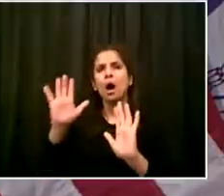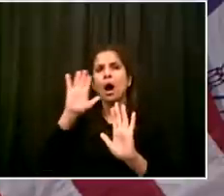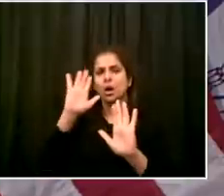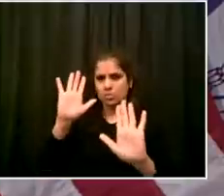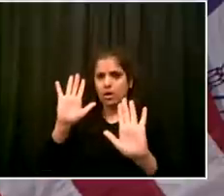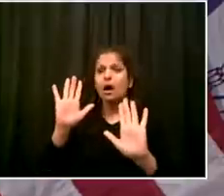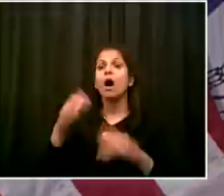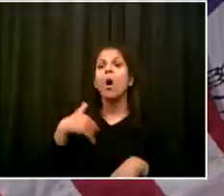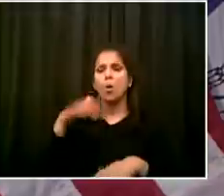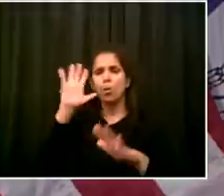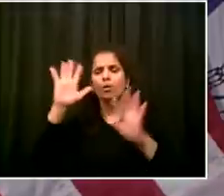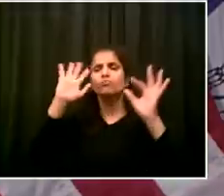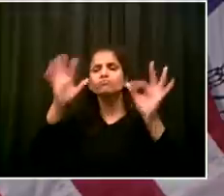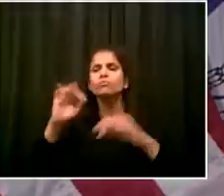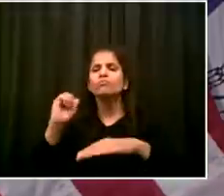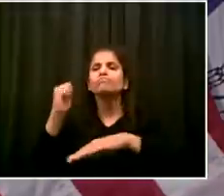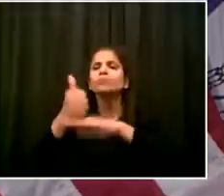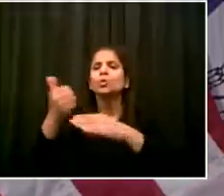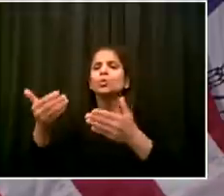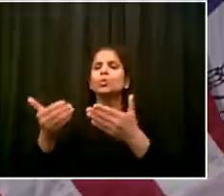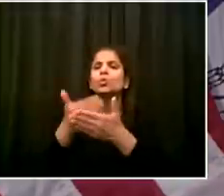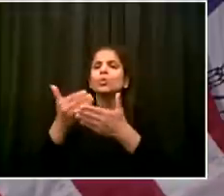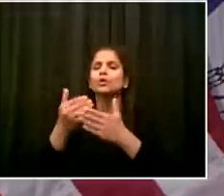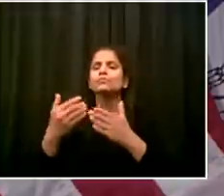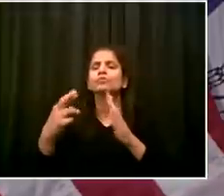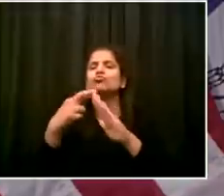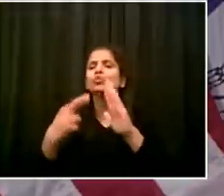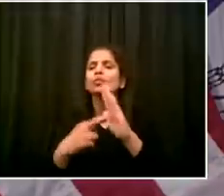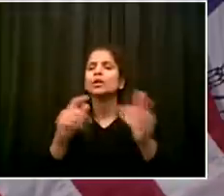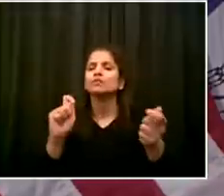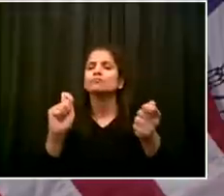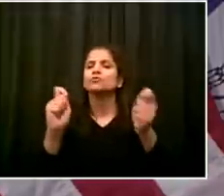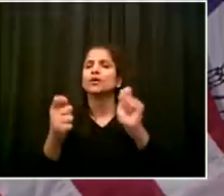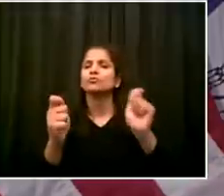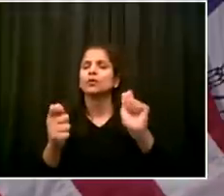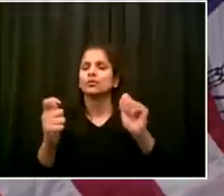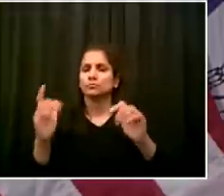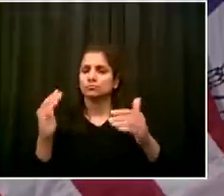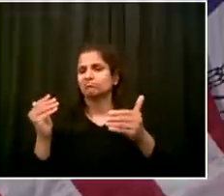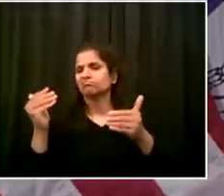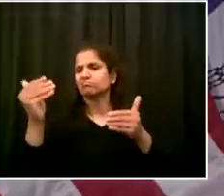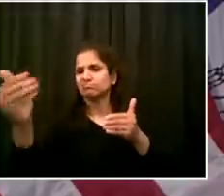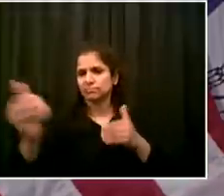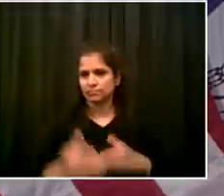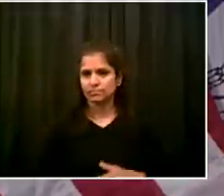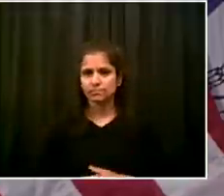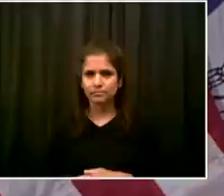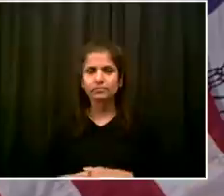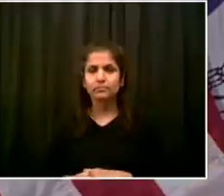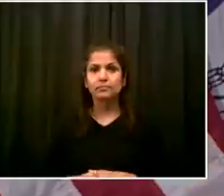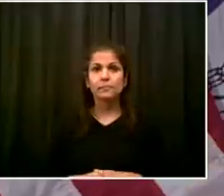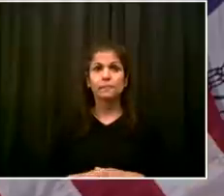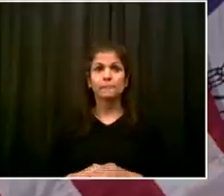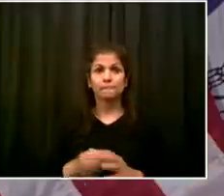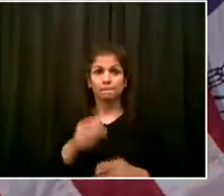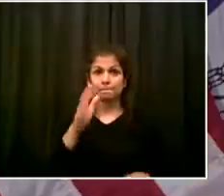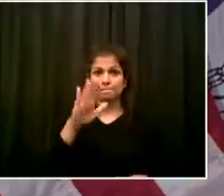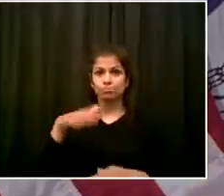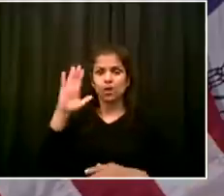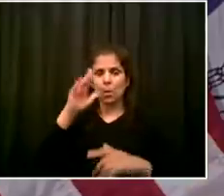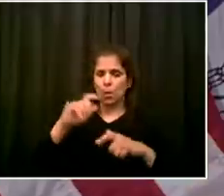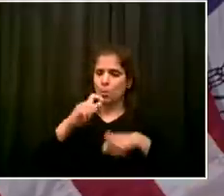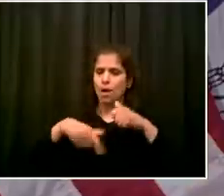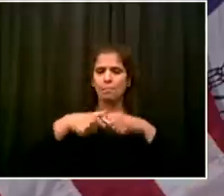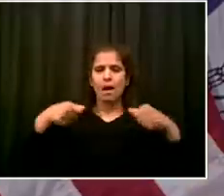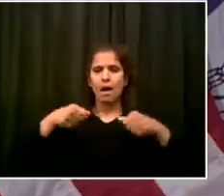So let me conclude there and talk about the topic I started with today. Yes, and thank you, Julia, for